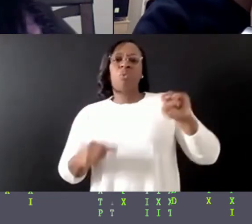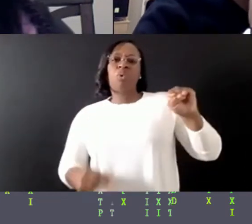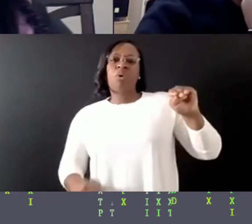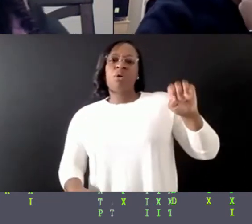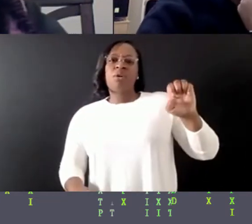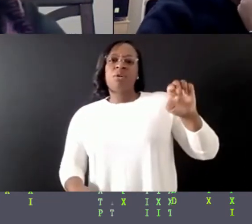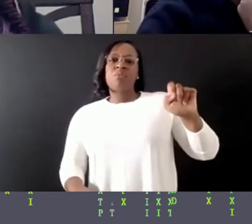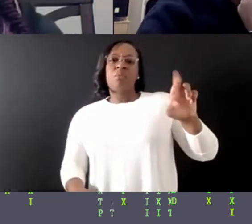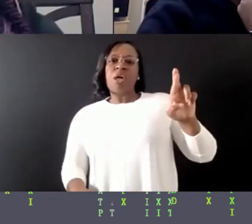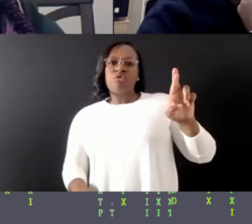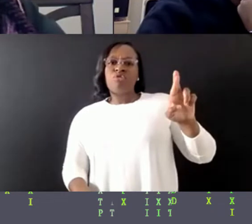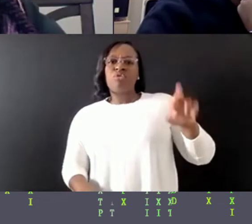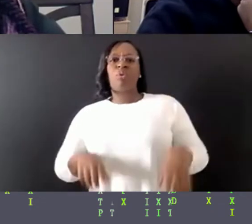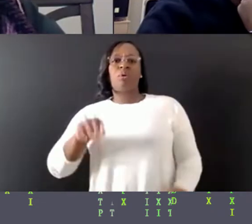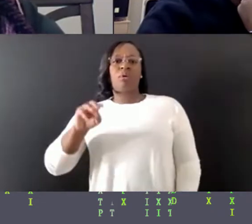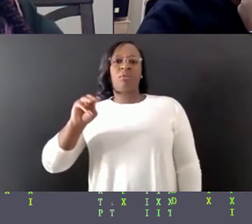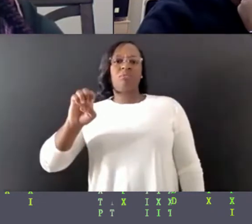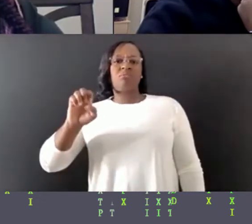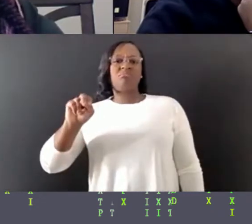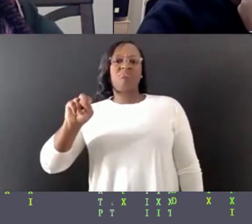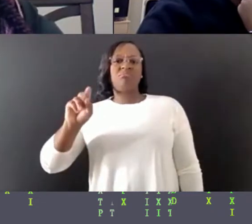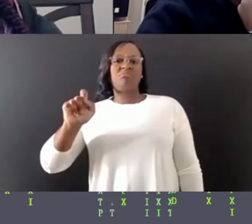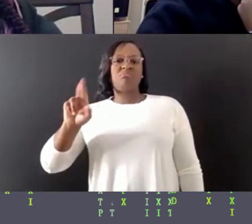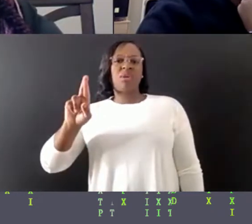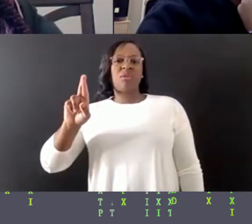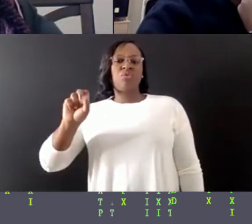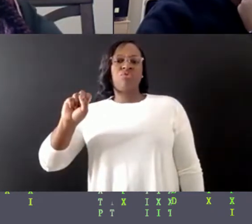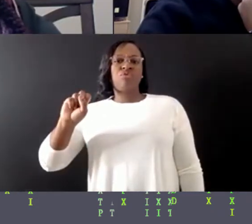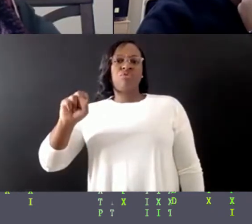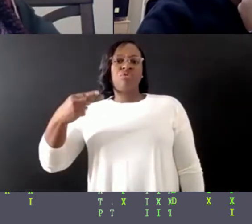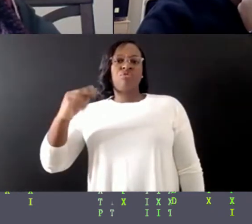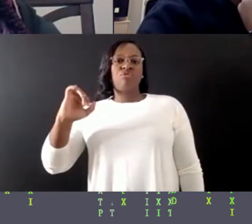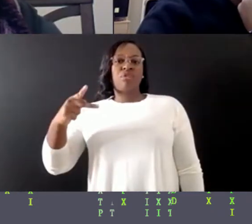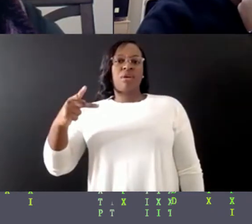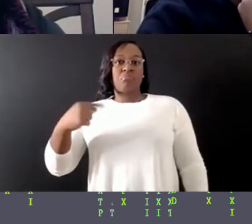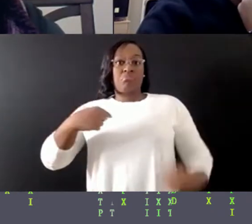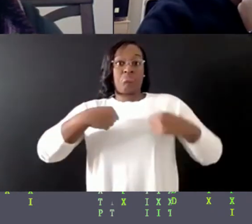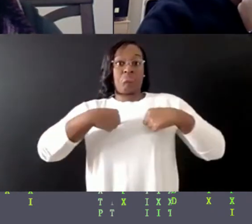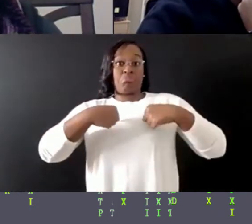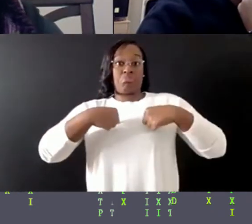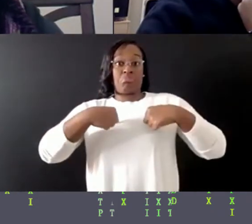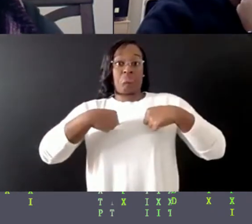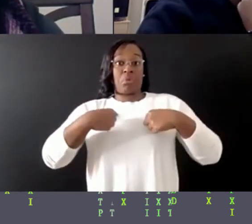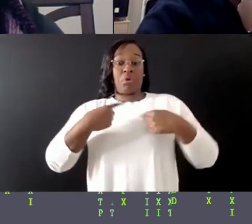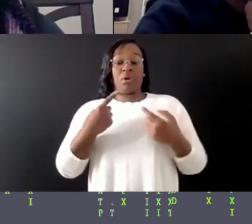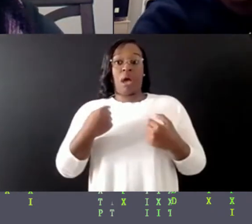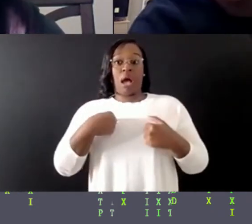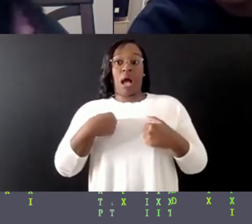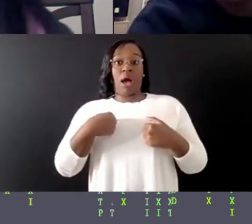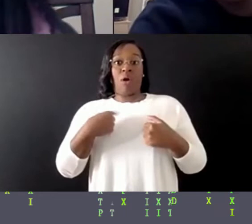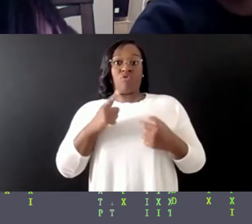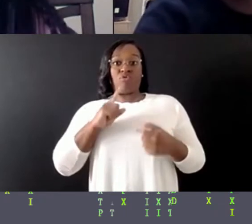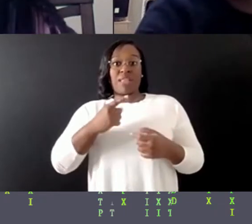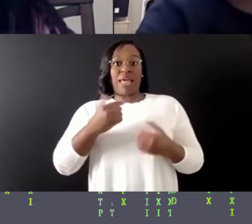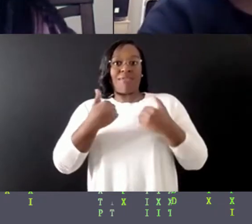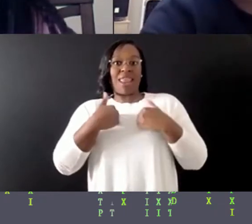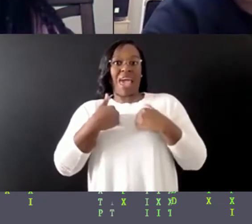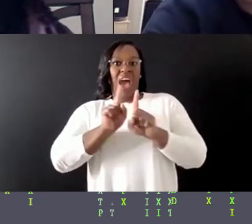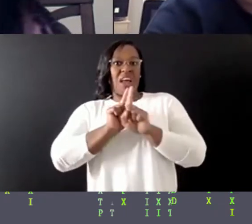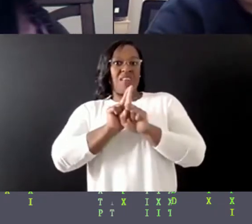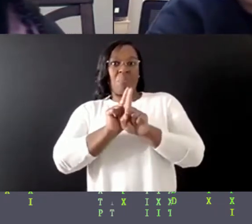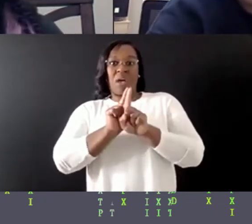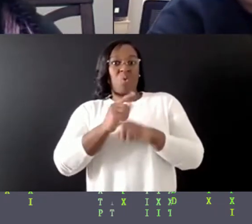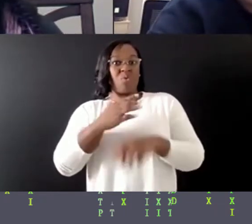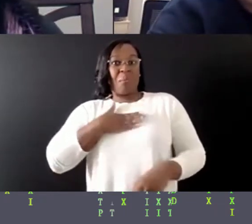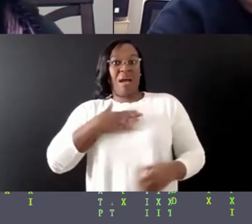actually somebody who hasn't had, like, what we would consider mentors, you know, a lot throughout my life.